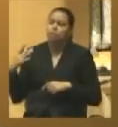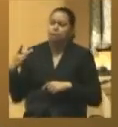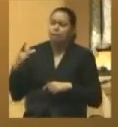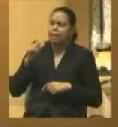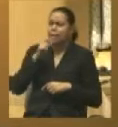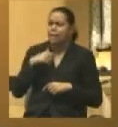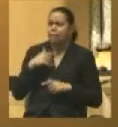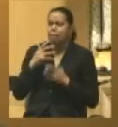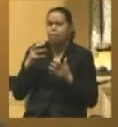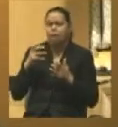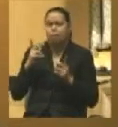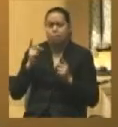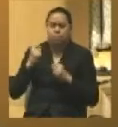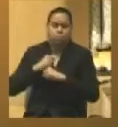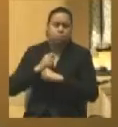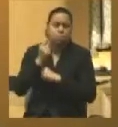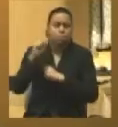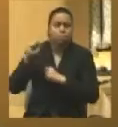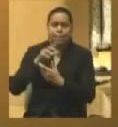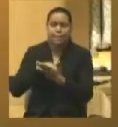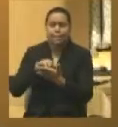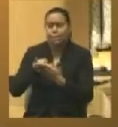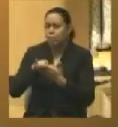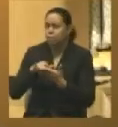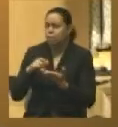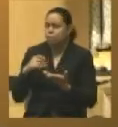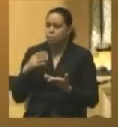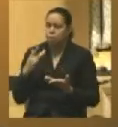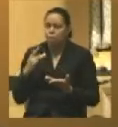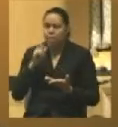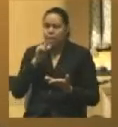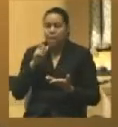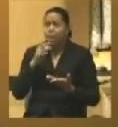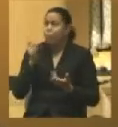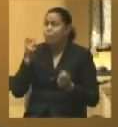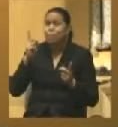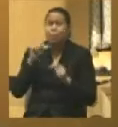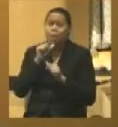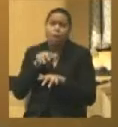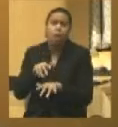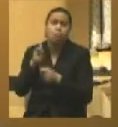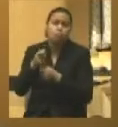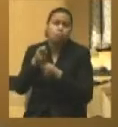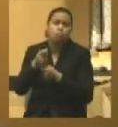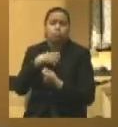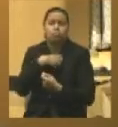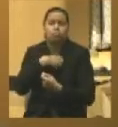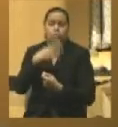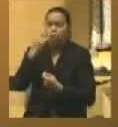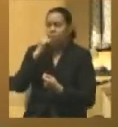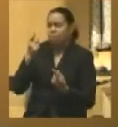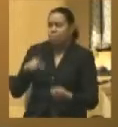substantial violent resistance to habeas corpus or, you know, even mass protest? Why didn't that really